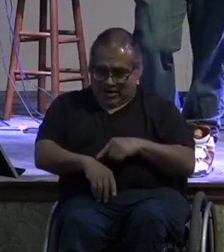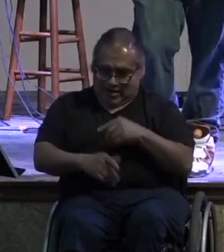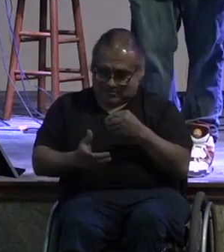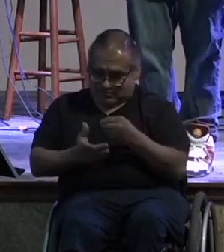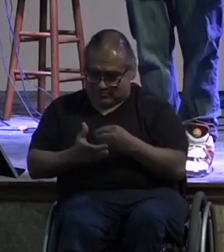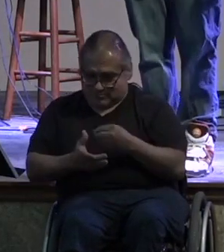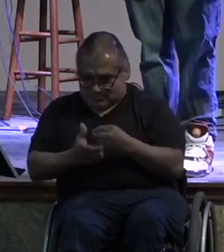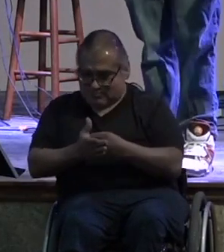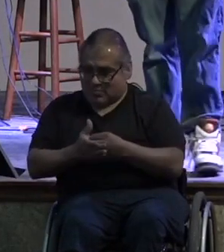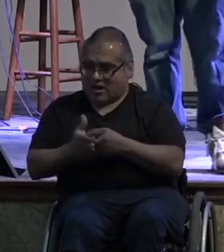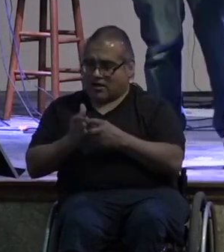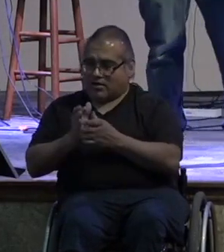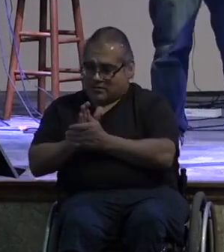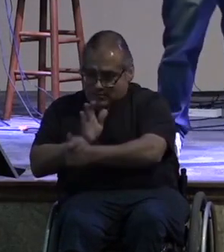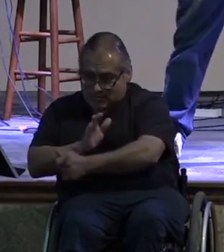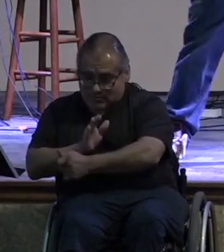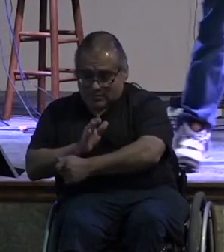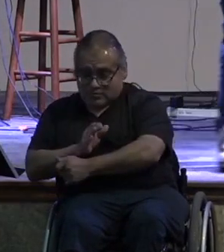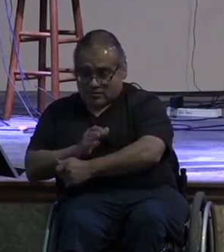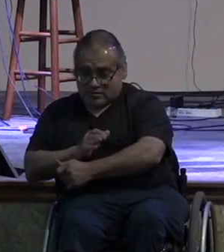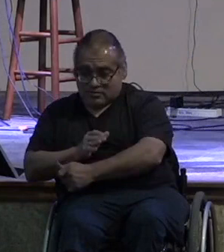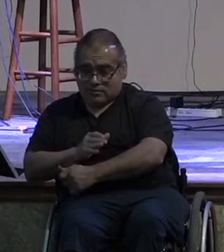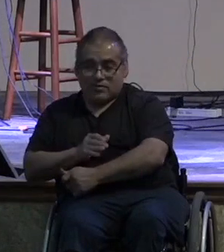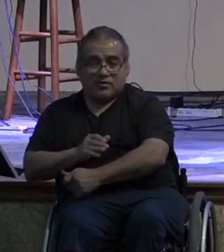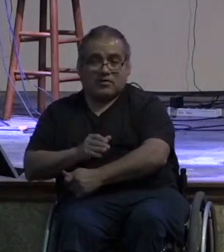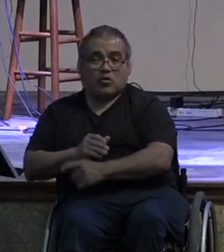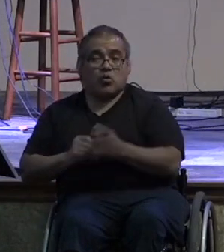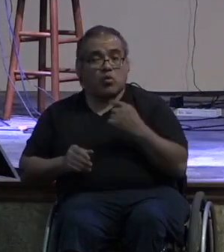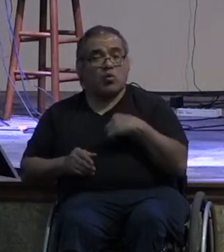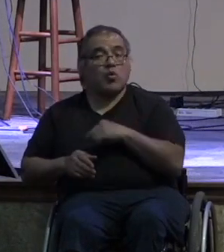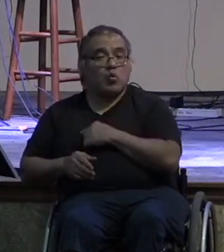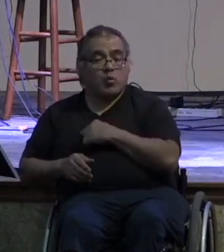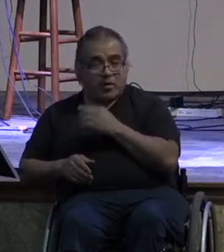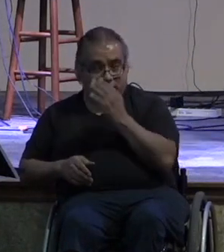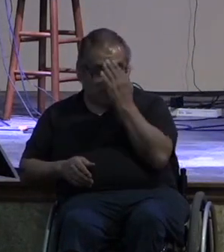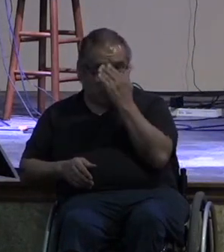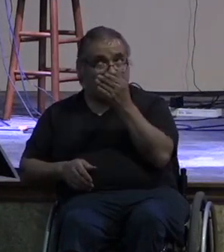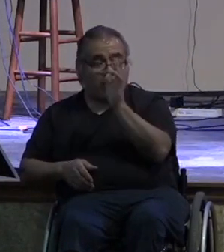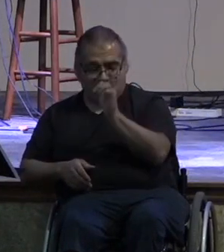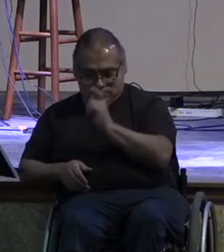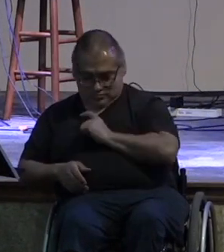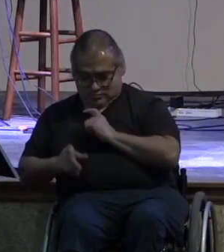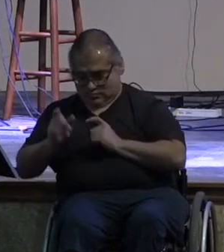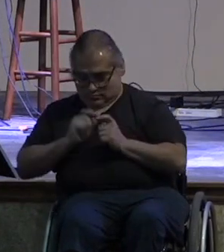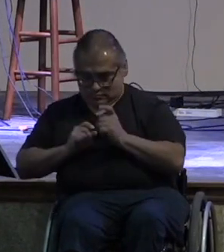have to work together that's how god designed it and i think he knew what he was doing when he did that